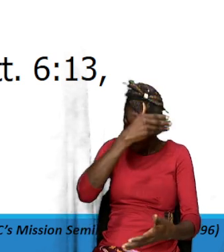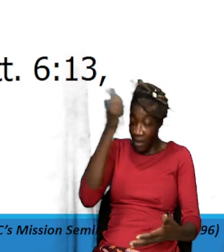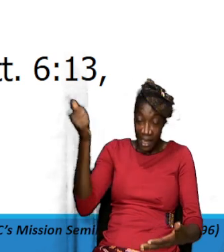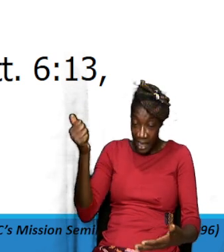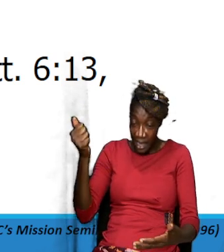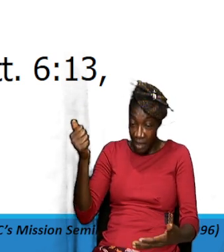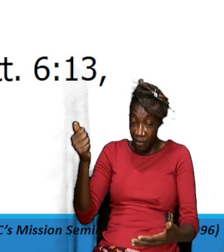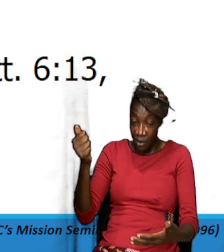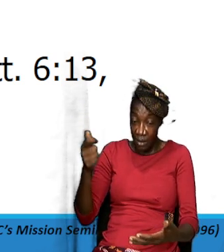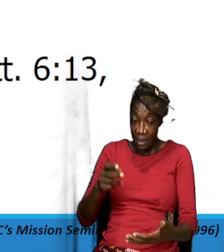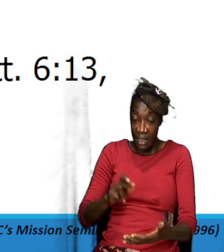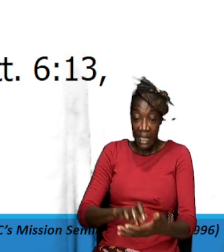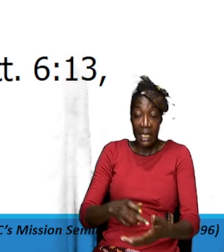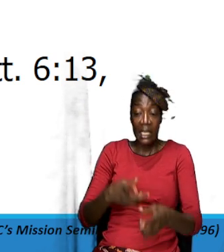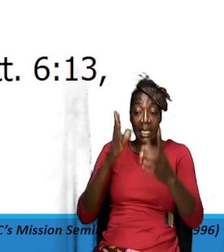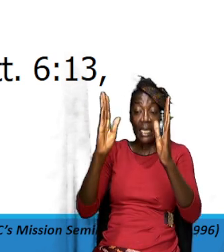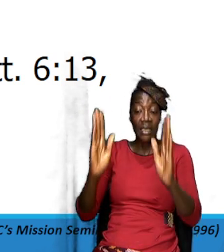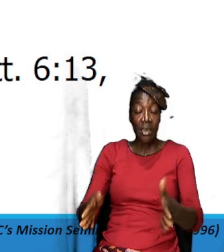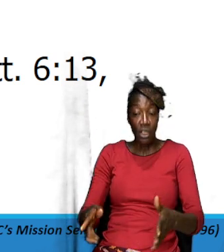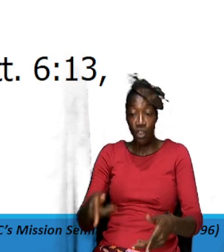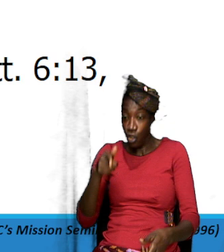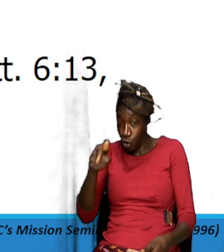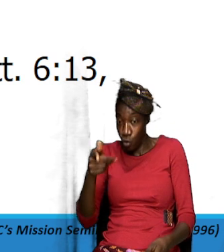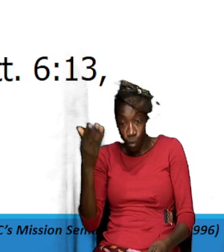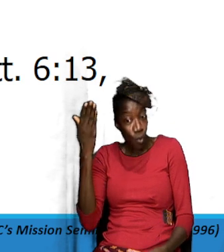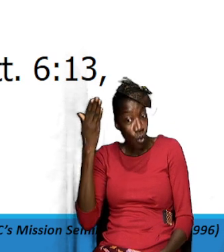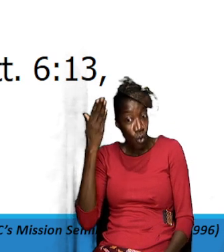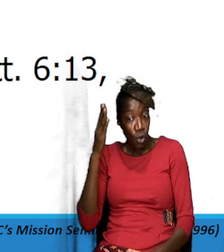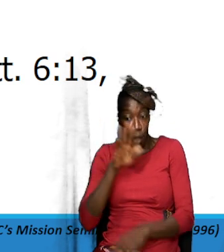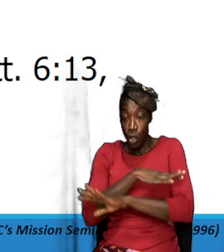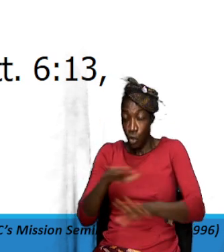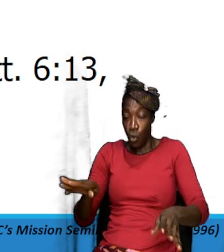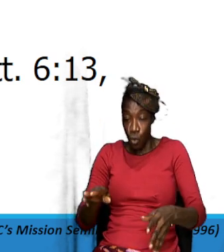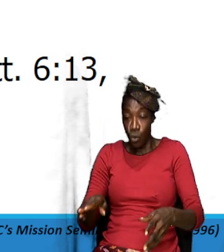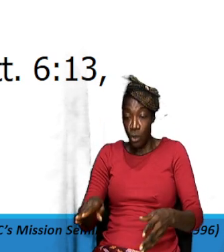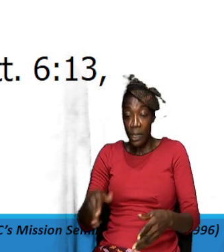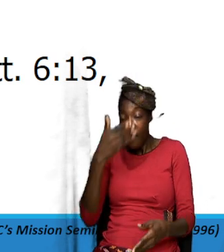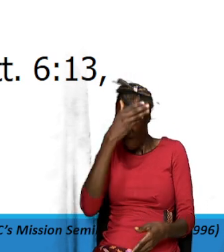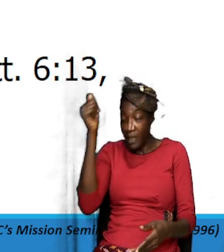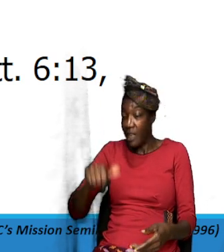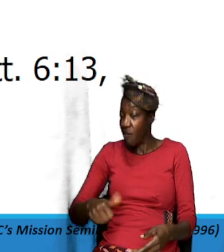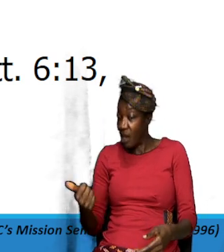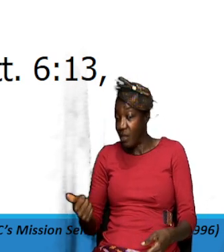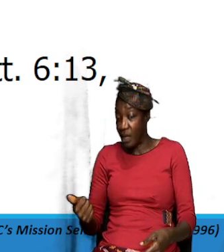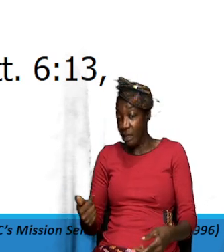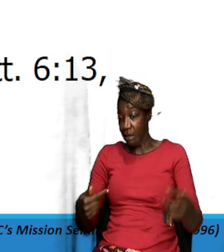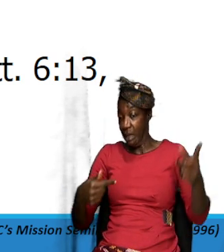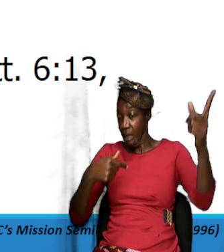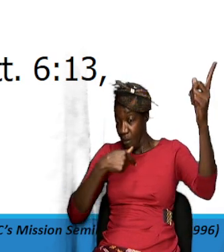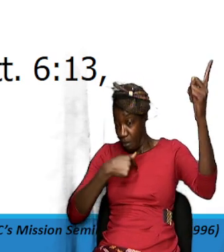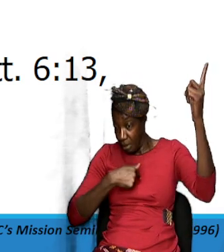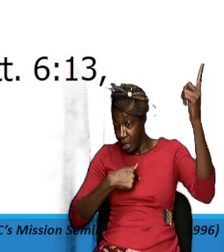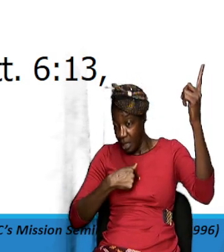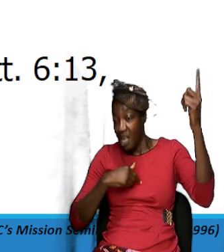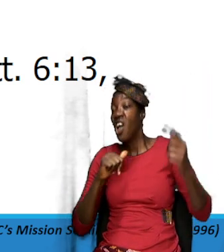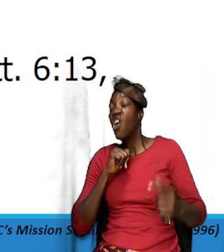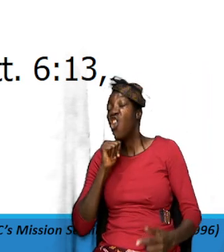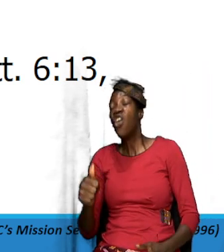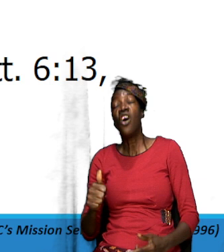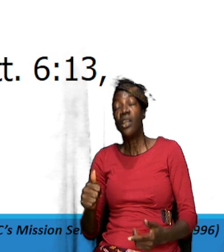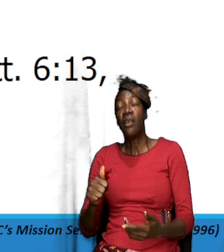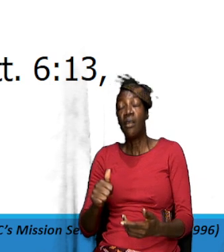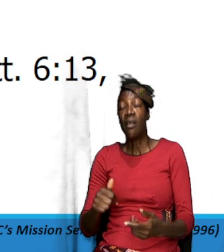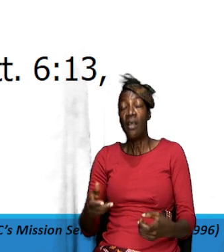God is saying here that look here if you don't forgive others then I'm not going to forgive you that's what the word as is there